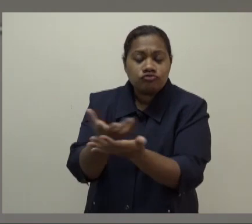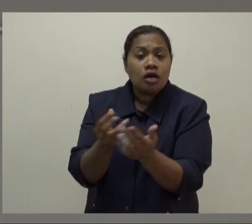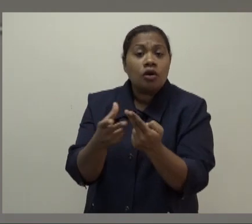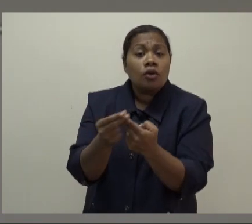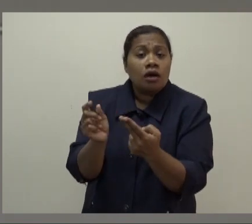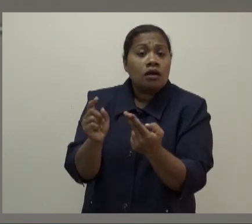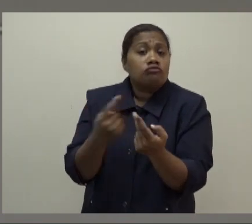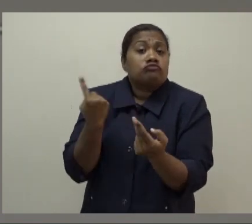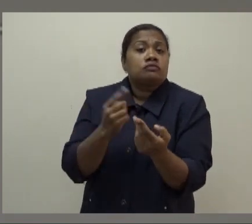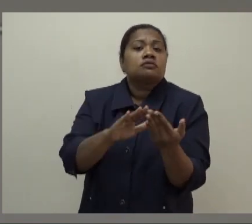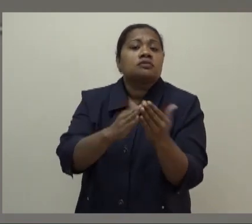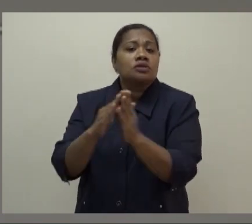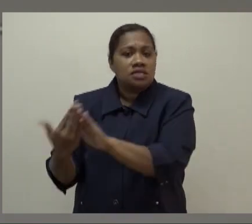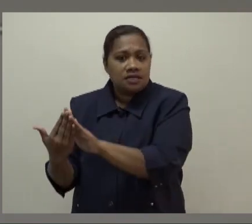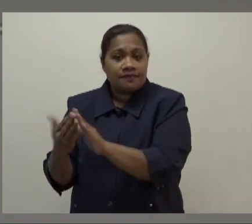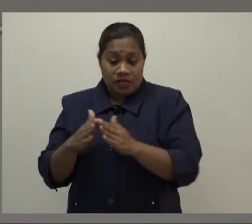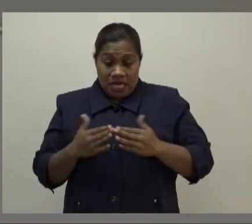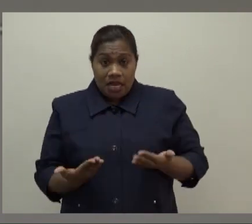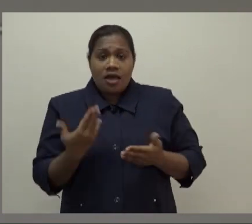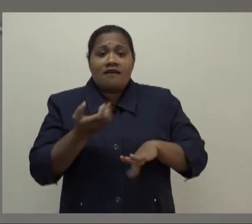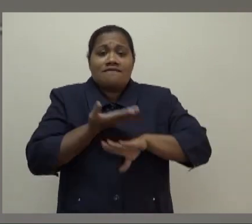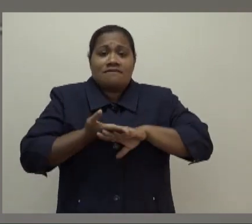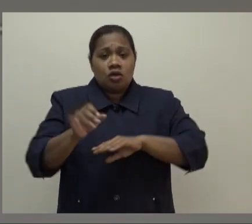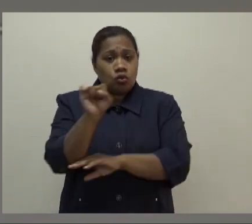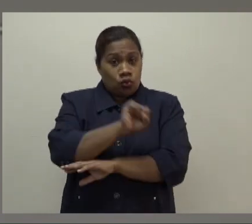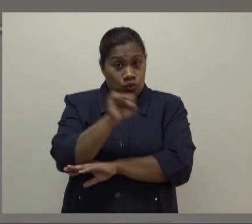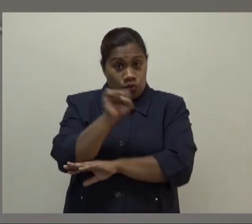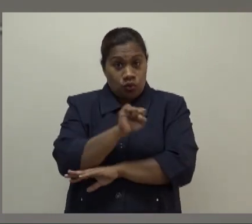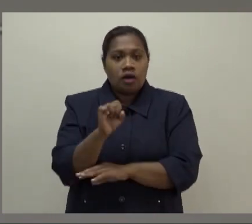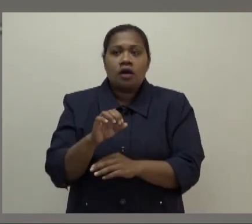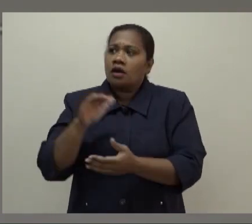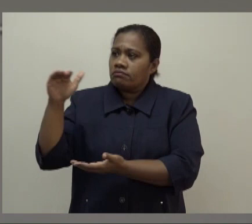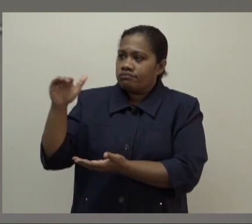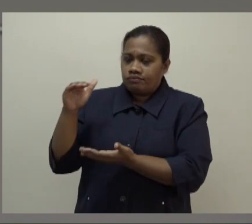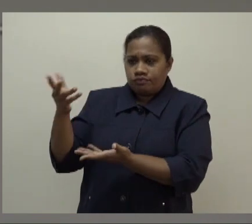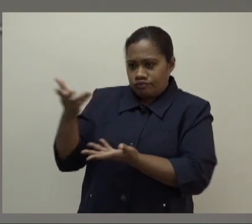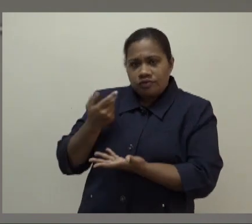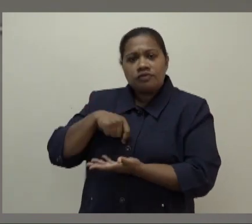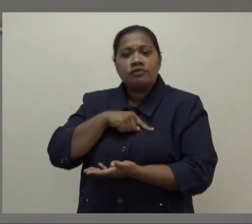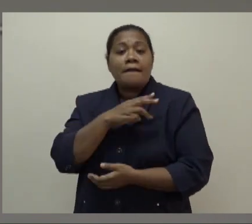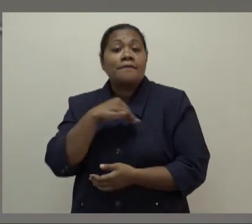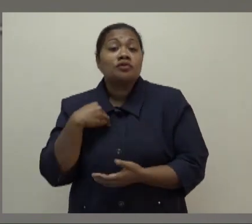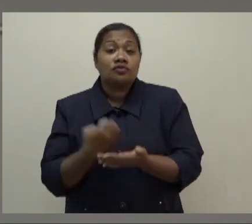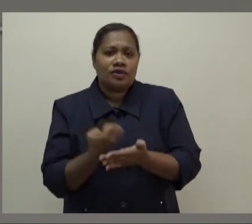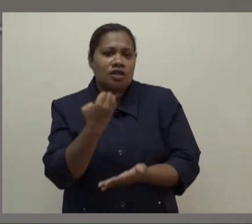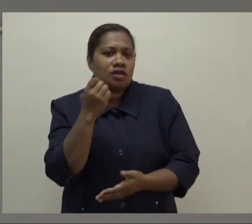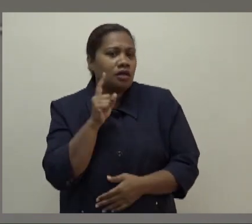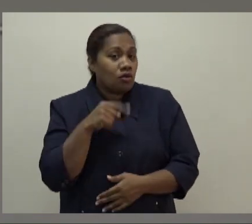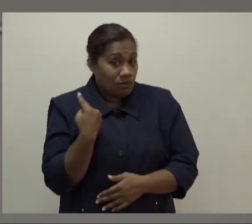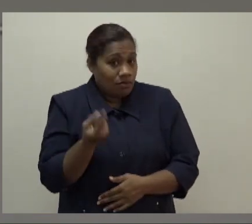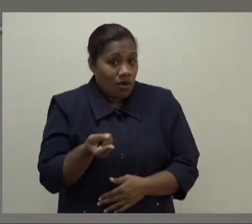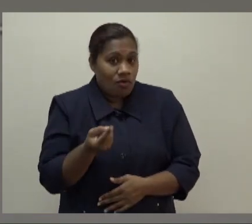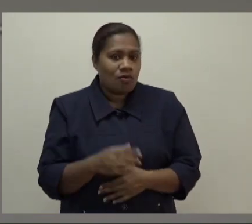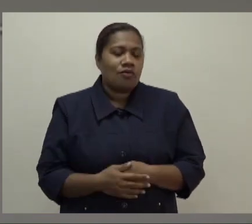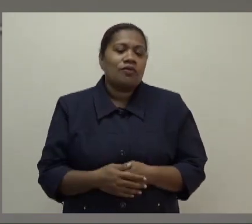We are moving a brand new vehicle that has been handed over to us by Ministry of Economy out there tomorrow, which will be handed over by